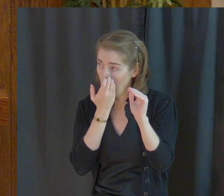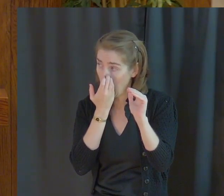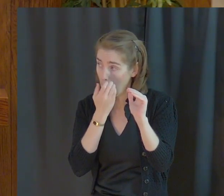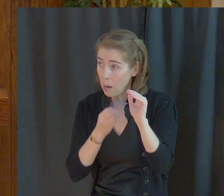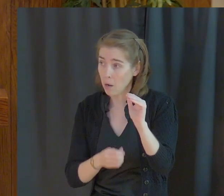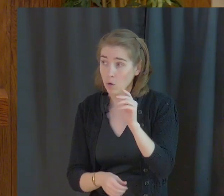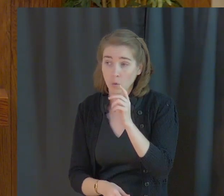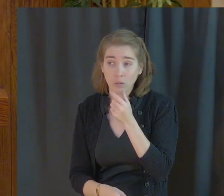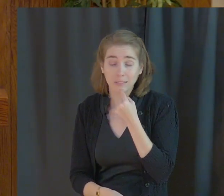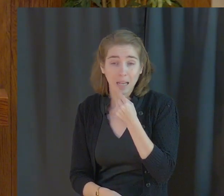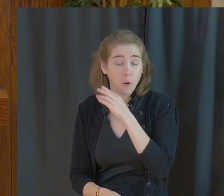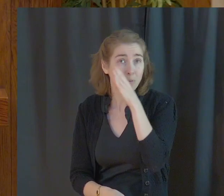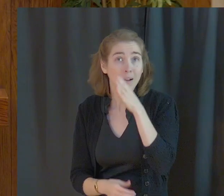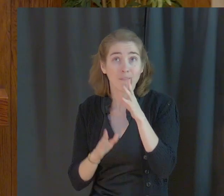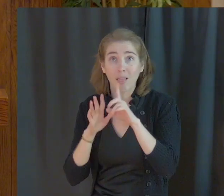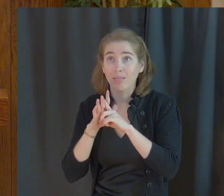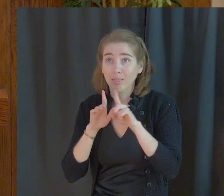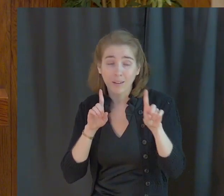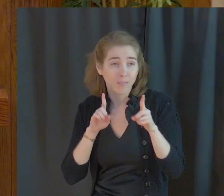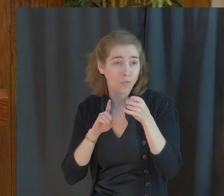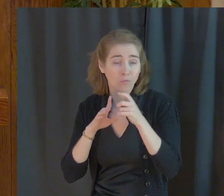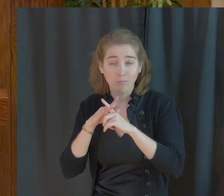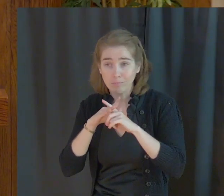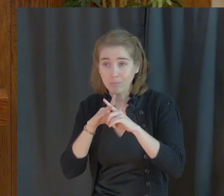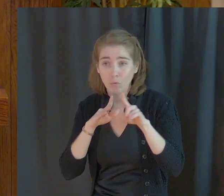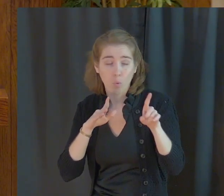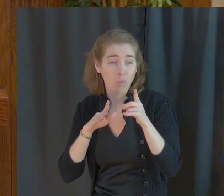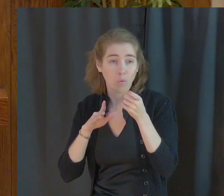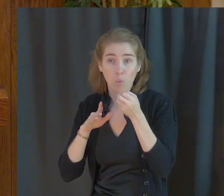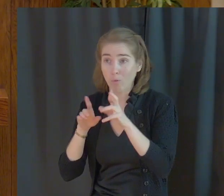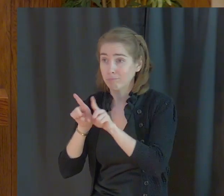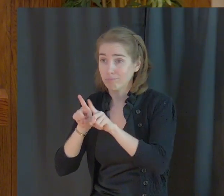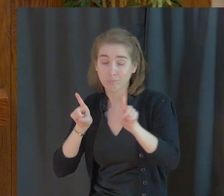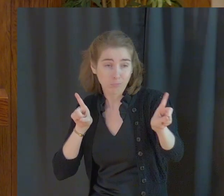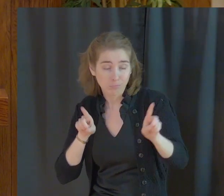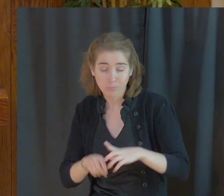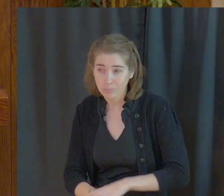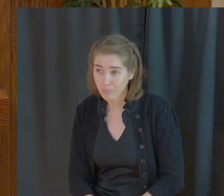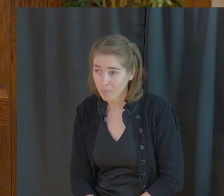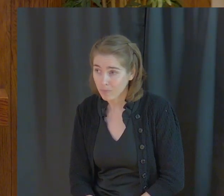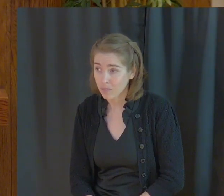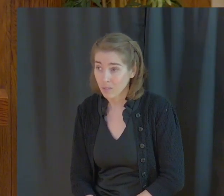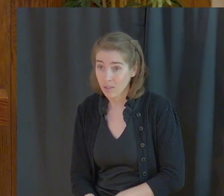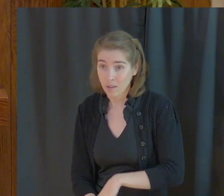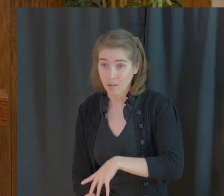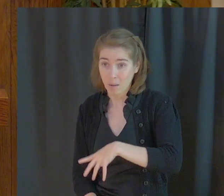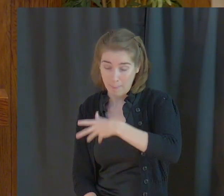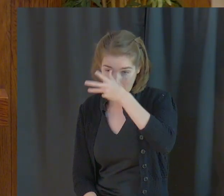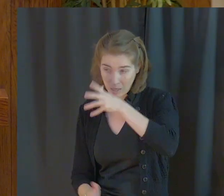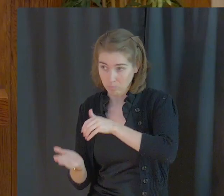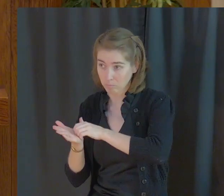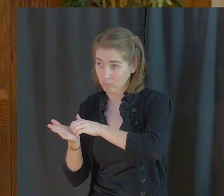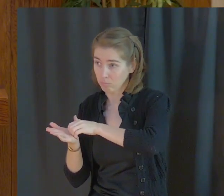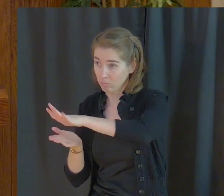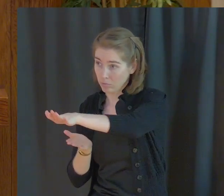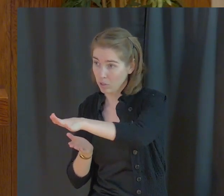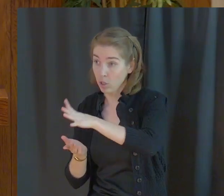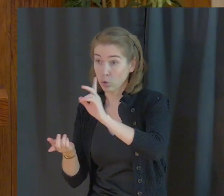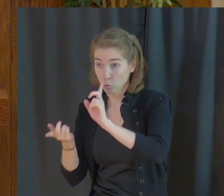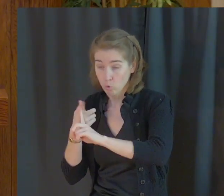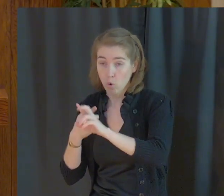who has said I will never leave you or forsake you. with that he was banished first to Armenia